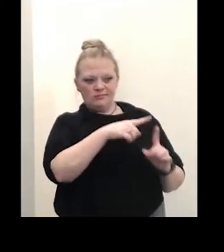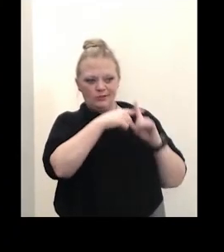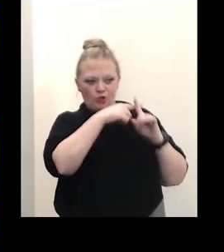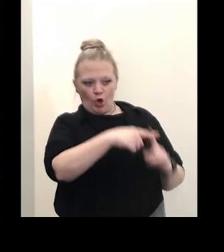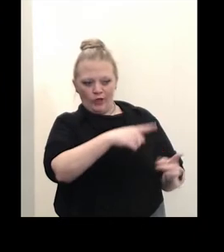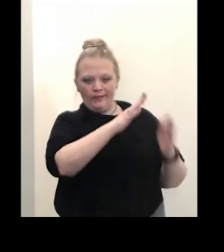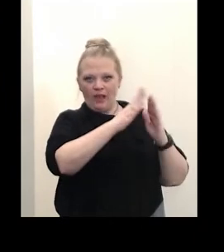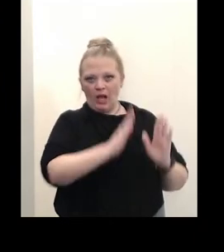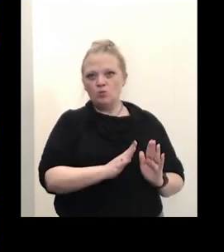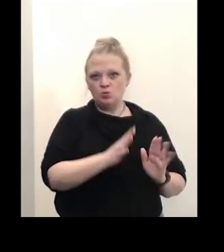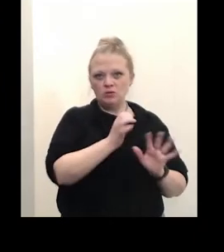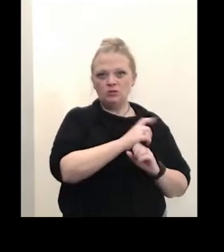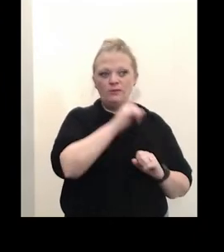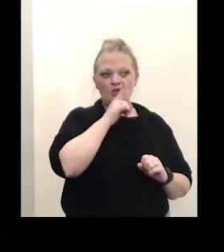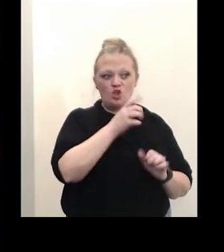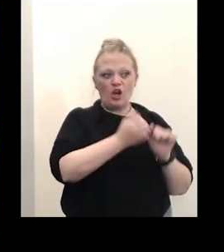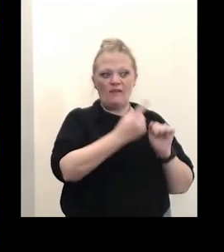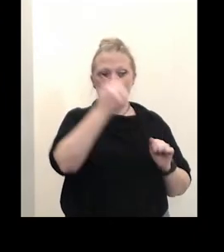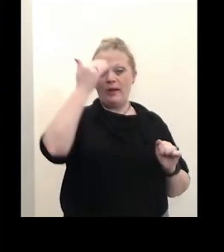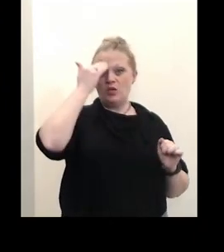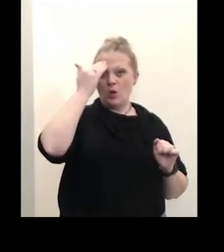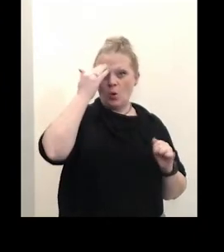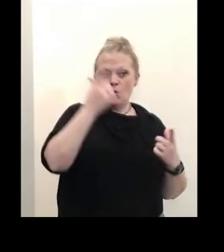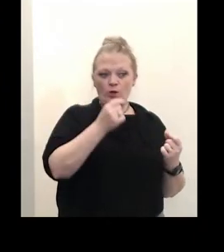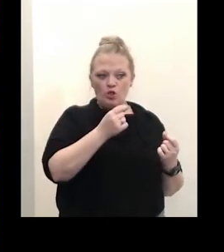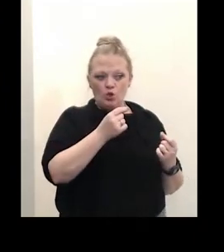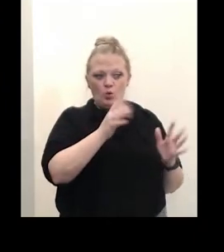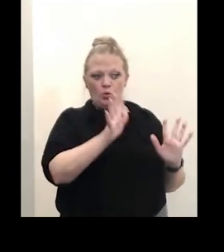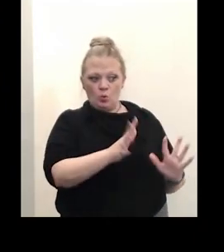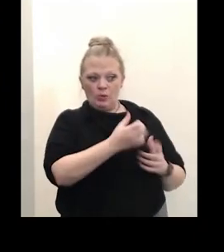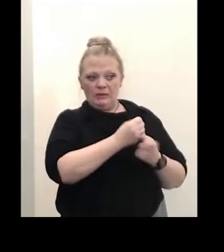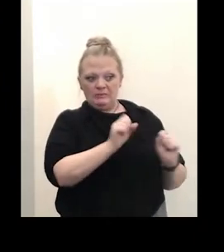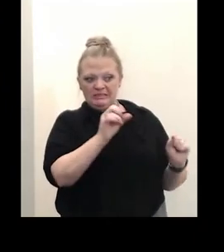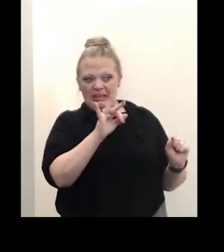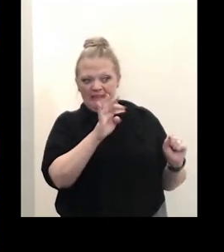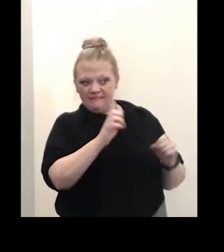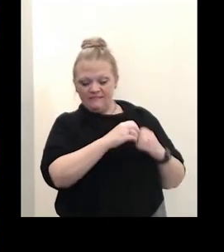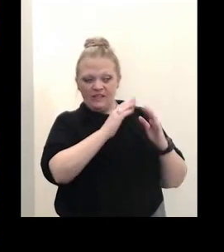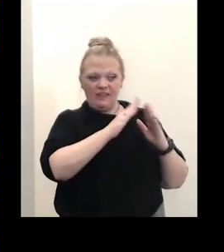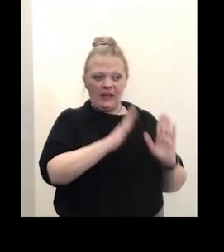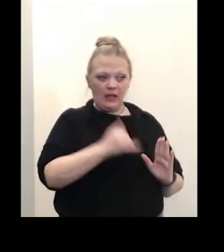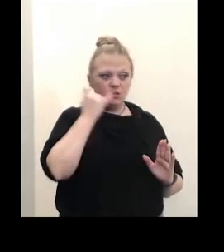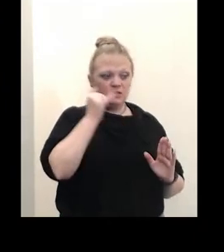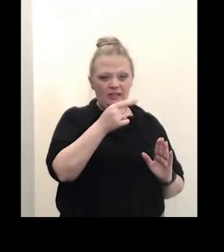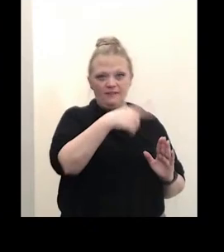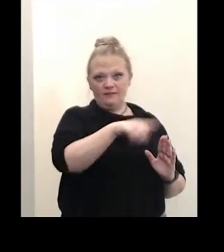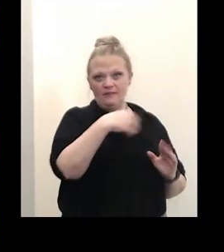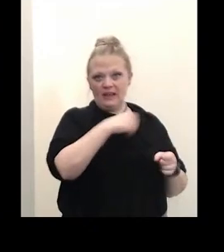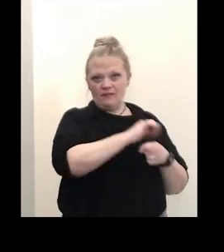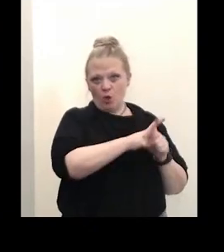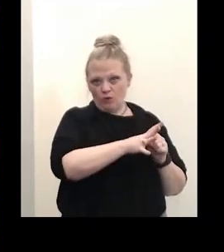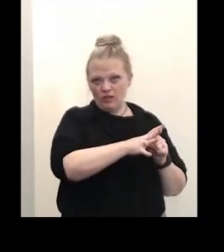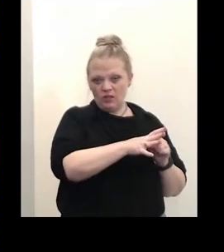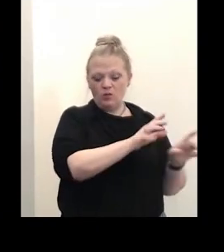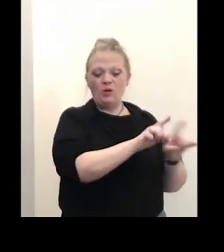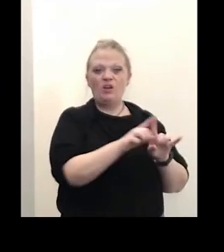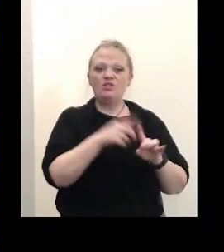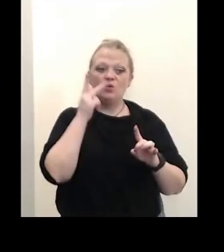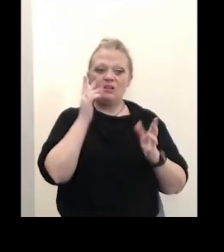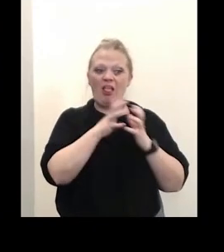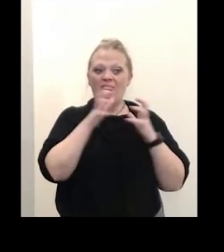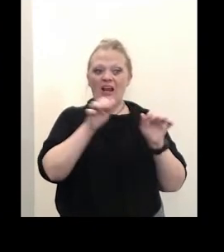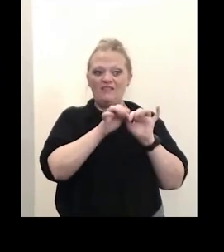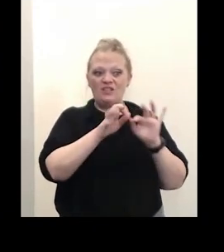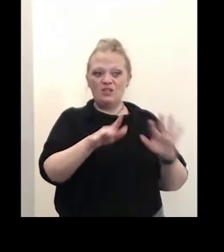making sure that everybody knows what they need to do to stay safe in the household where there's been a case of covet 19. we're also seeing a lot of spread in uh